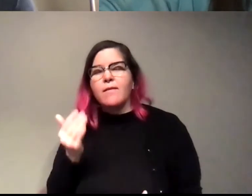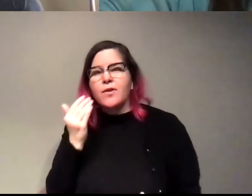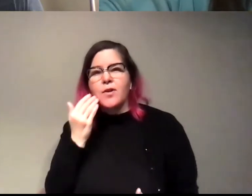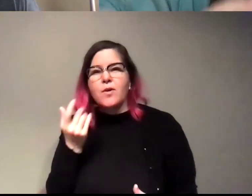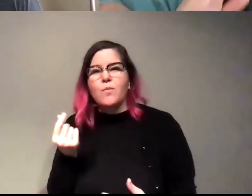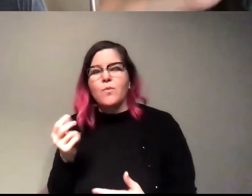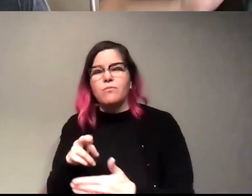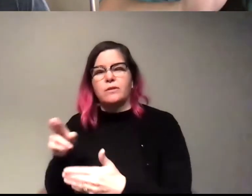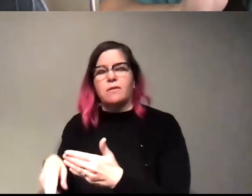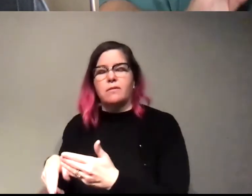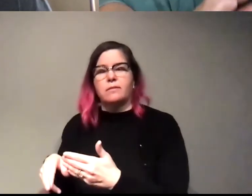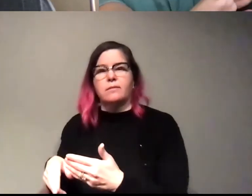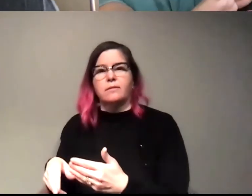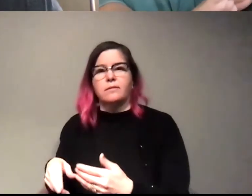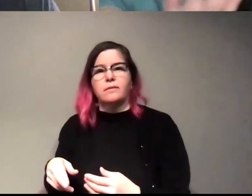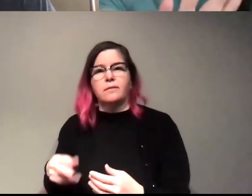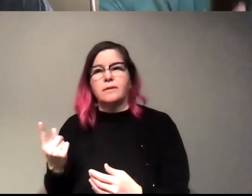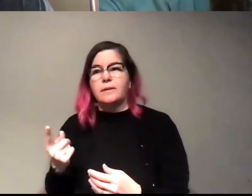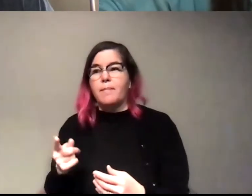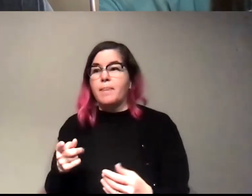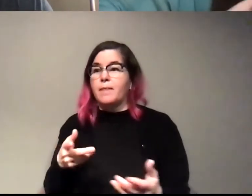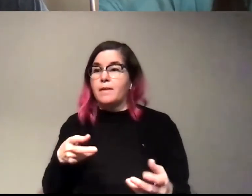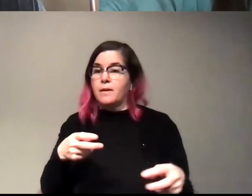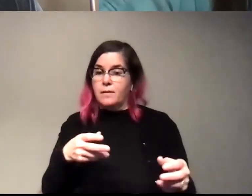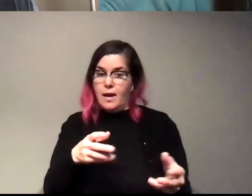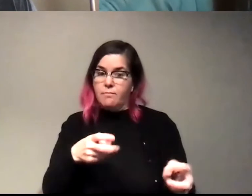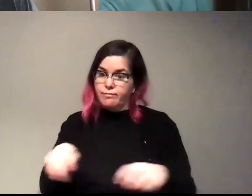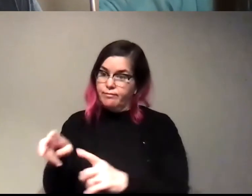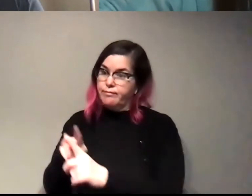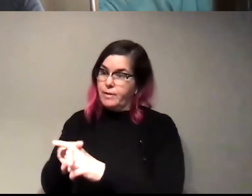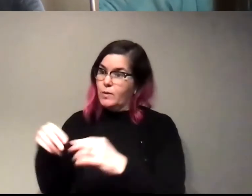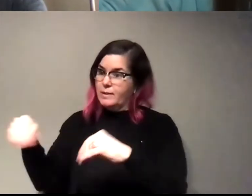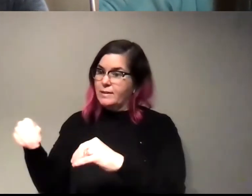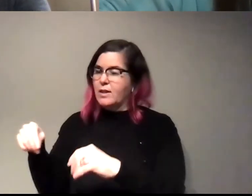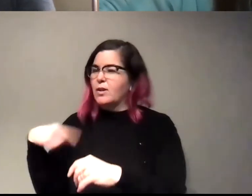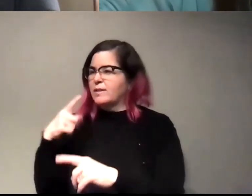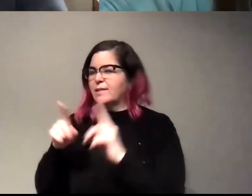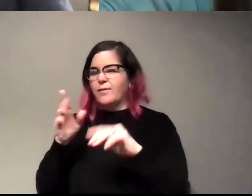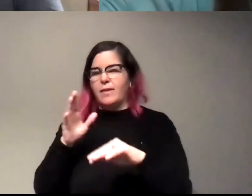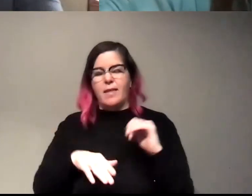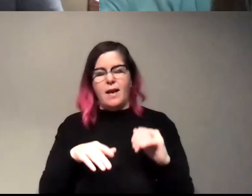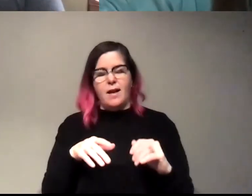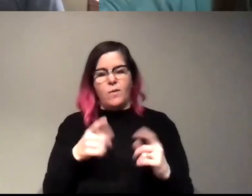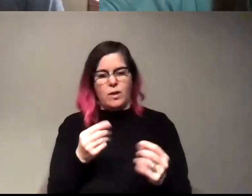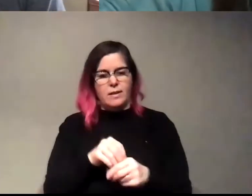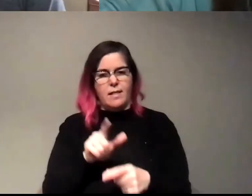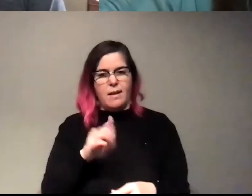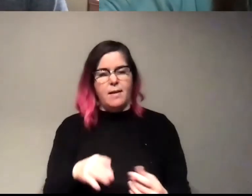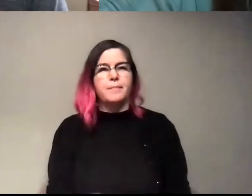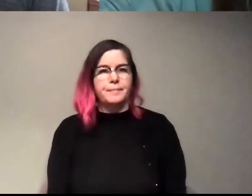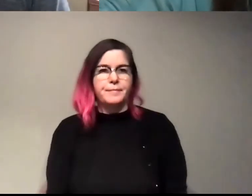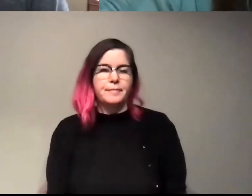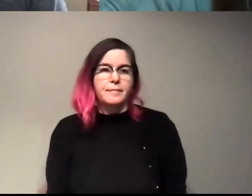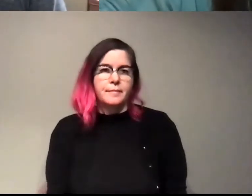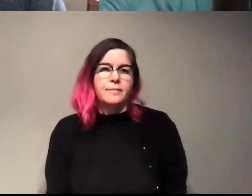Sometimes the thing that goes to market looks totally different than the thing that we play with in the lab. Yeah. Now we're kind of just